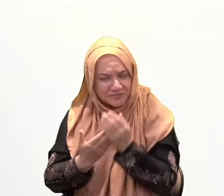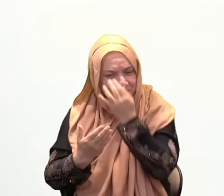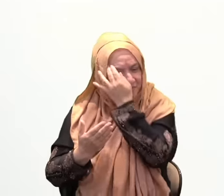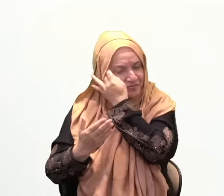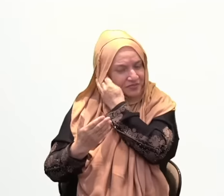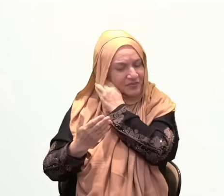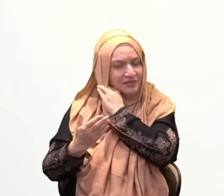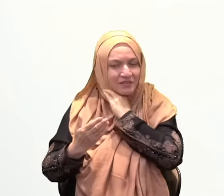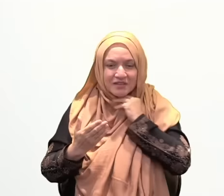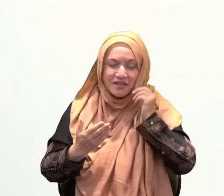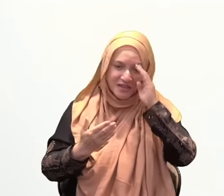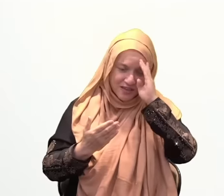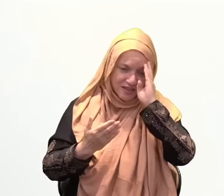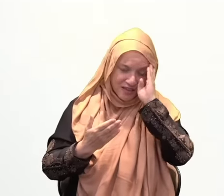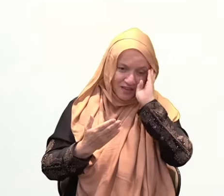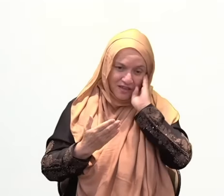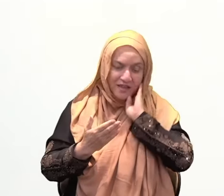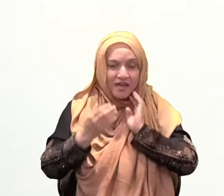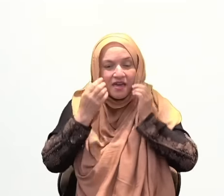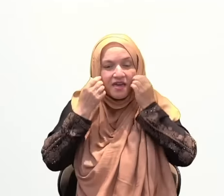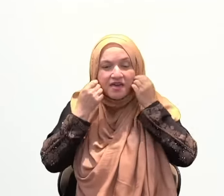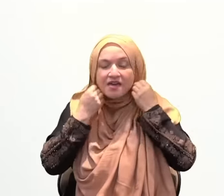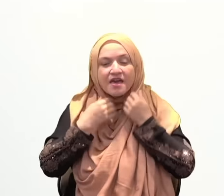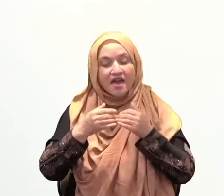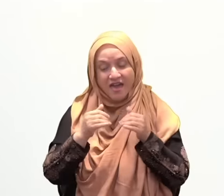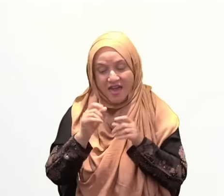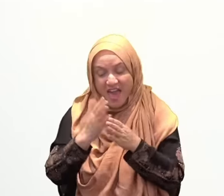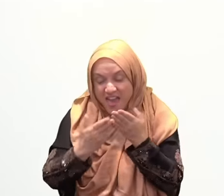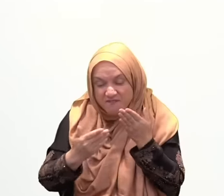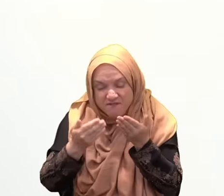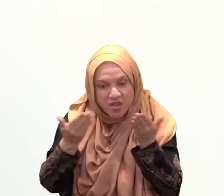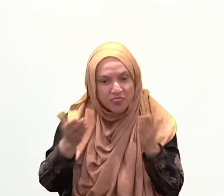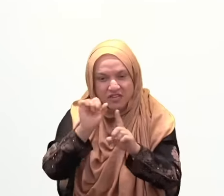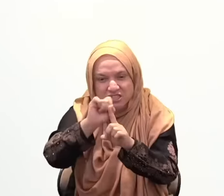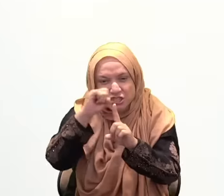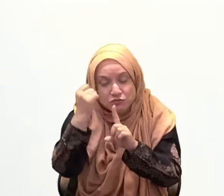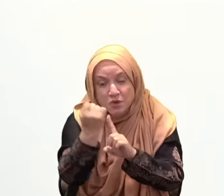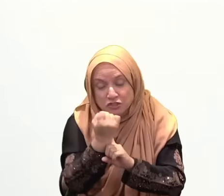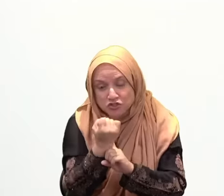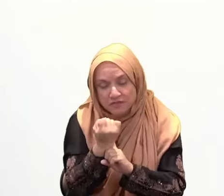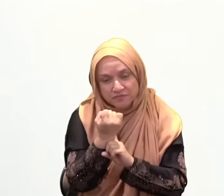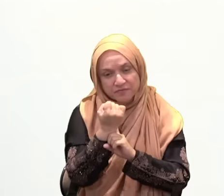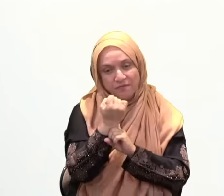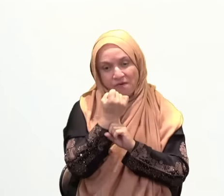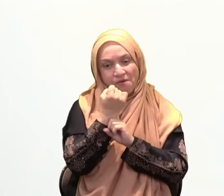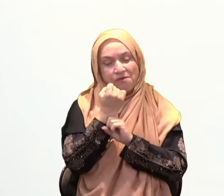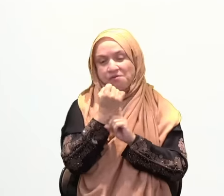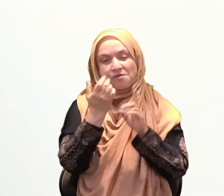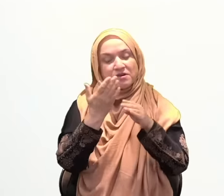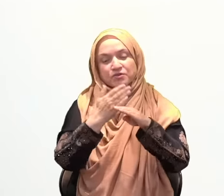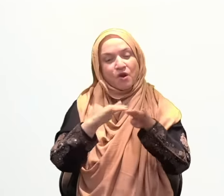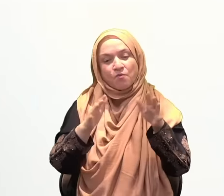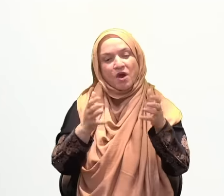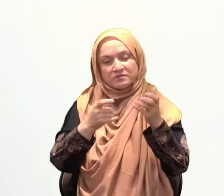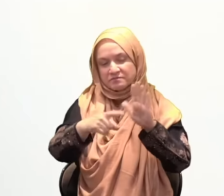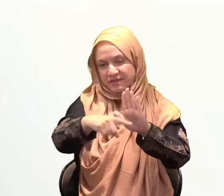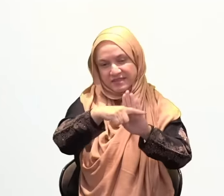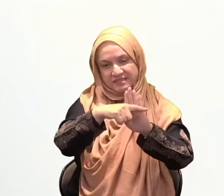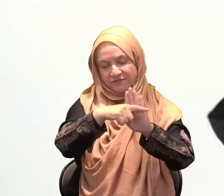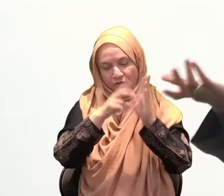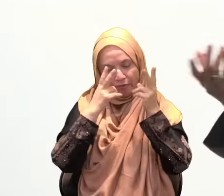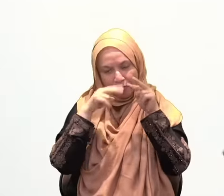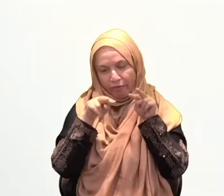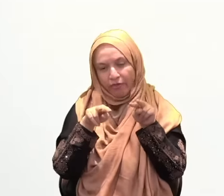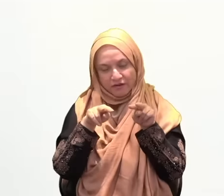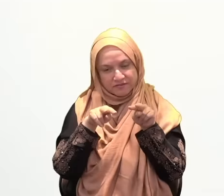Something there I can find and praise. When you constantly have that negative lens you're only messing it up for